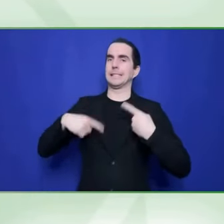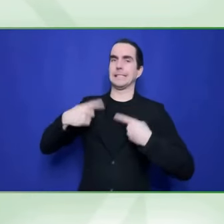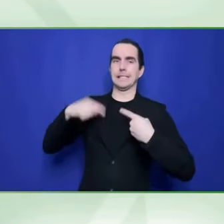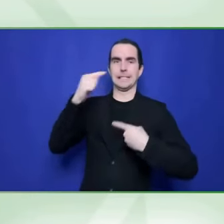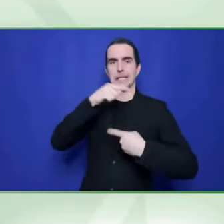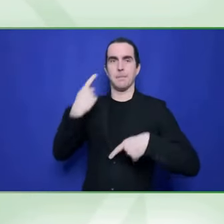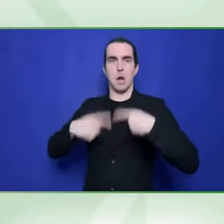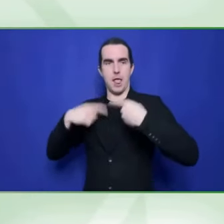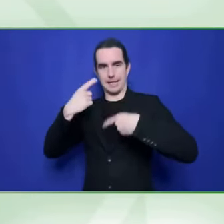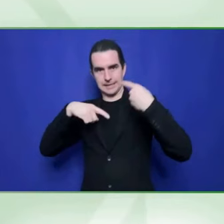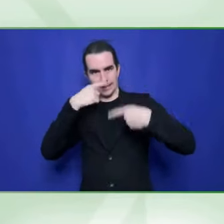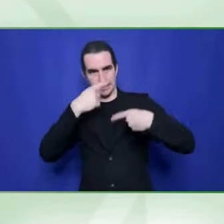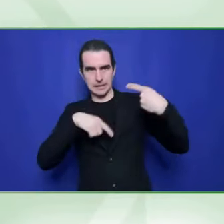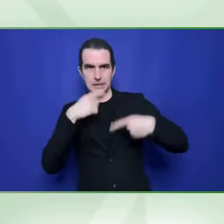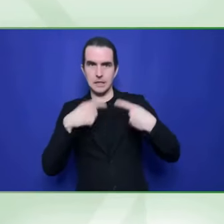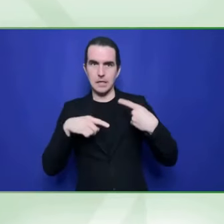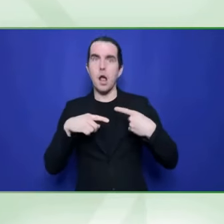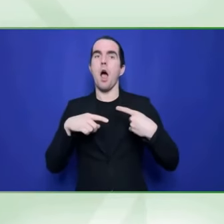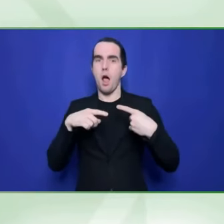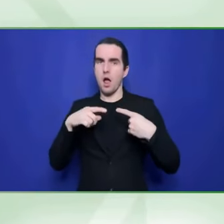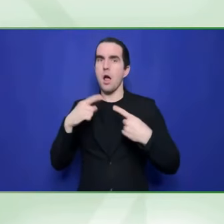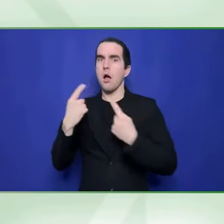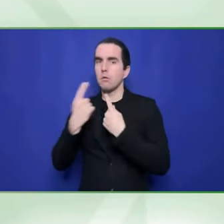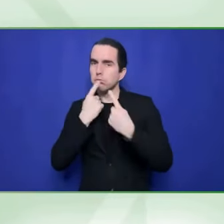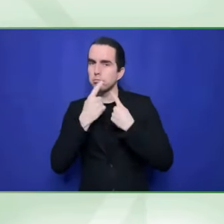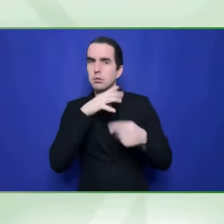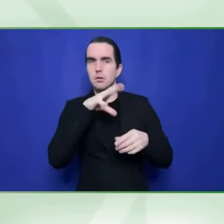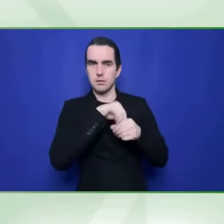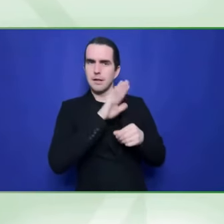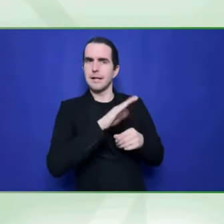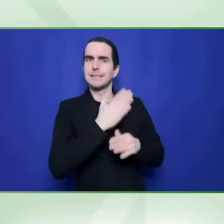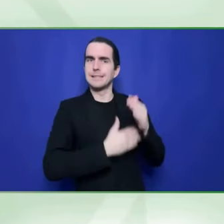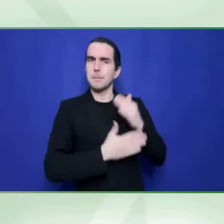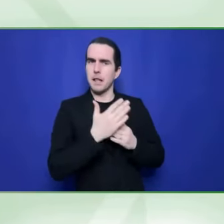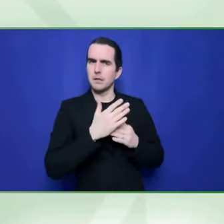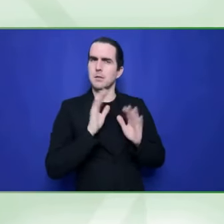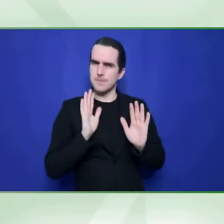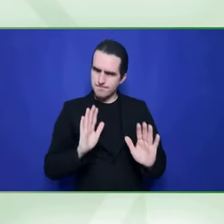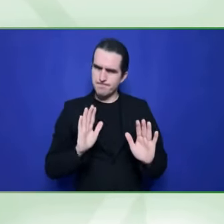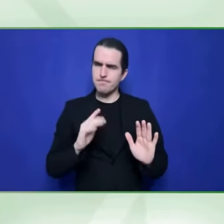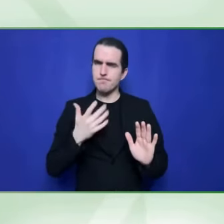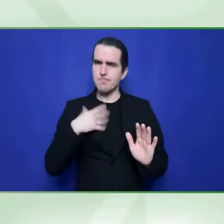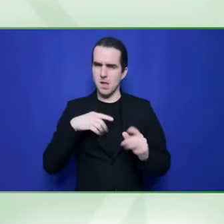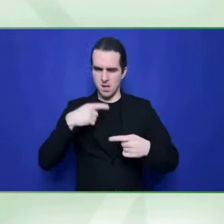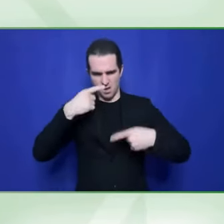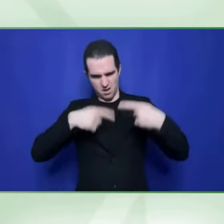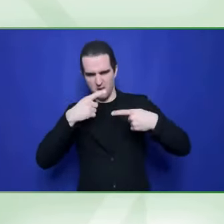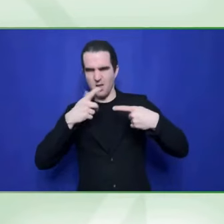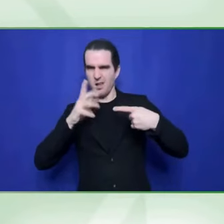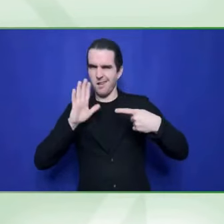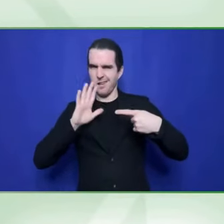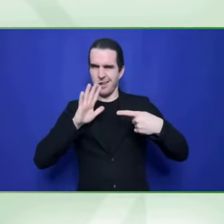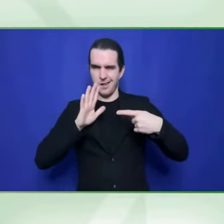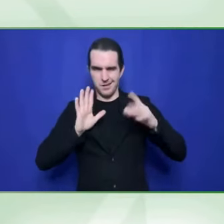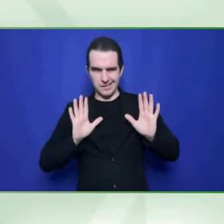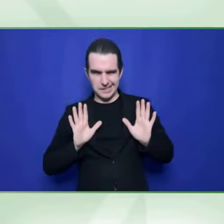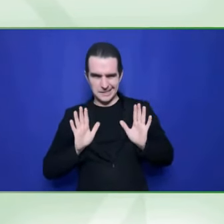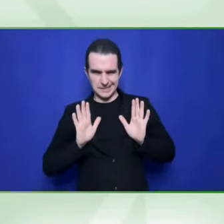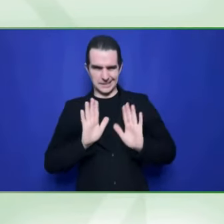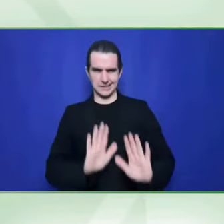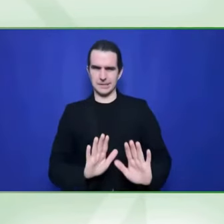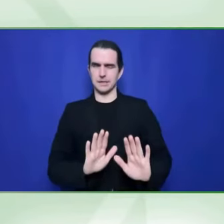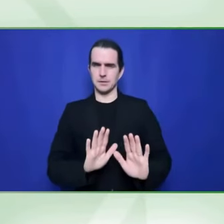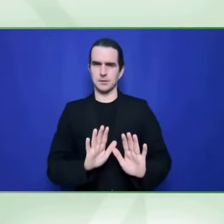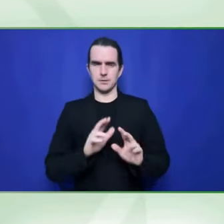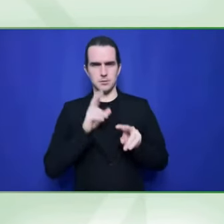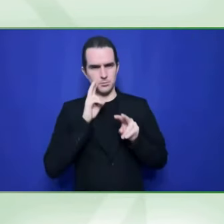now is, um, the We the 15 campaign, for example. I think it's an absolutely brilliant initiative that talks about assistive technology and talks about